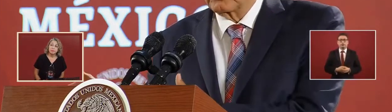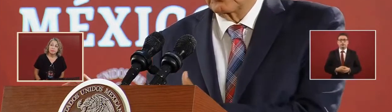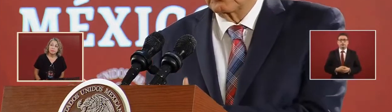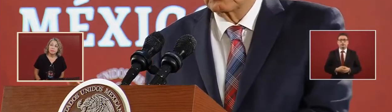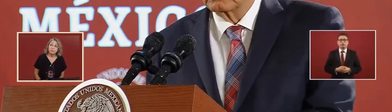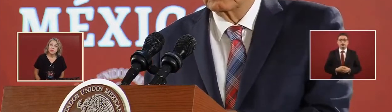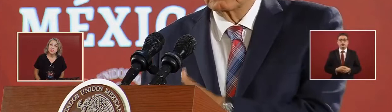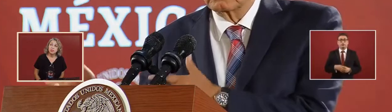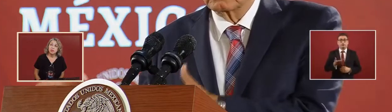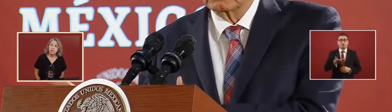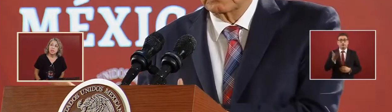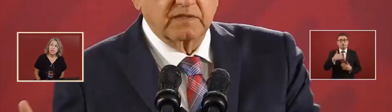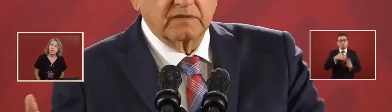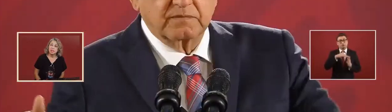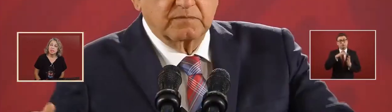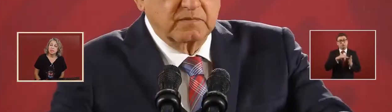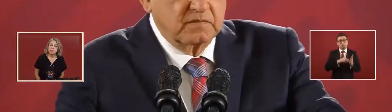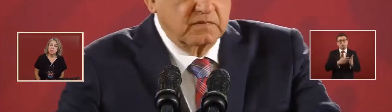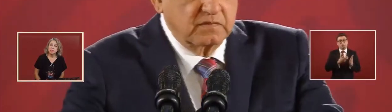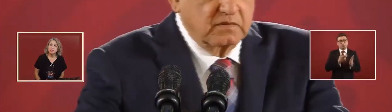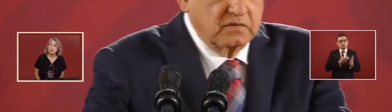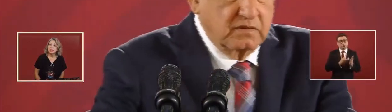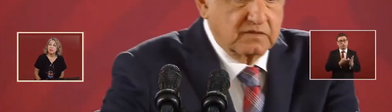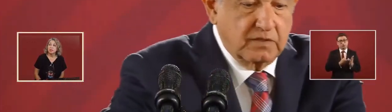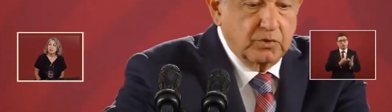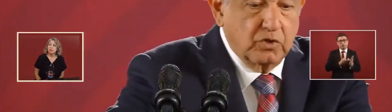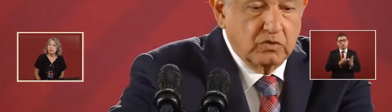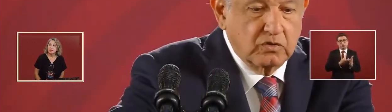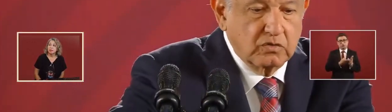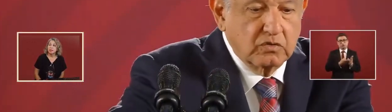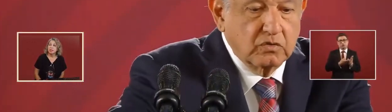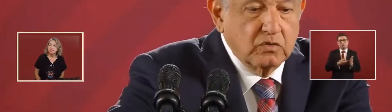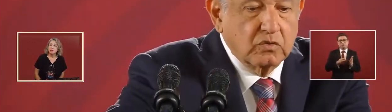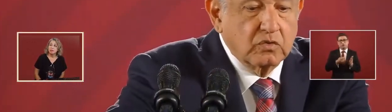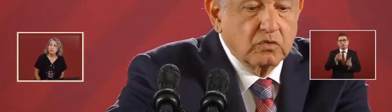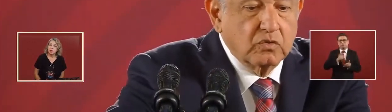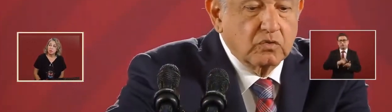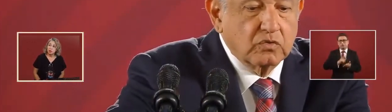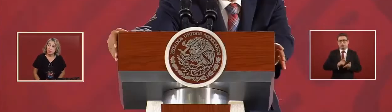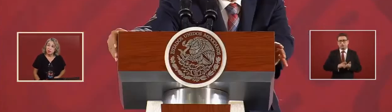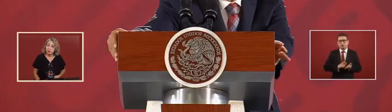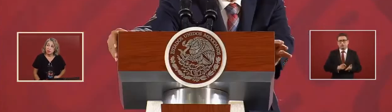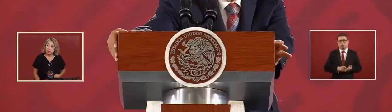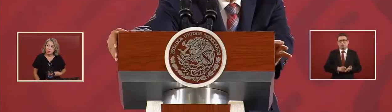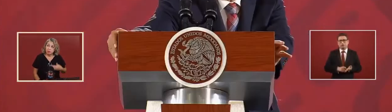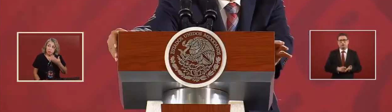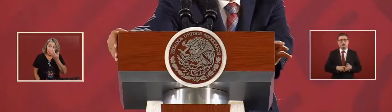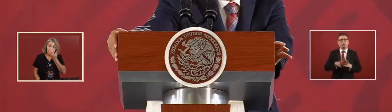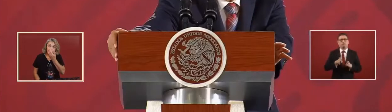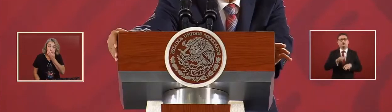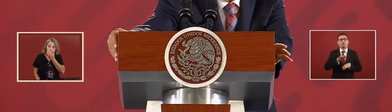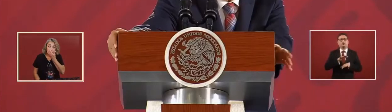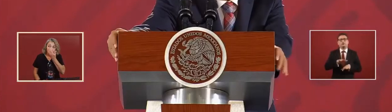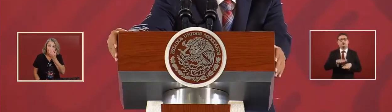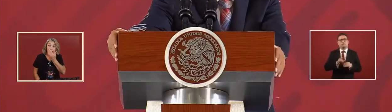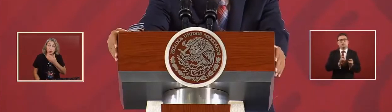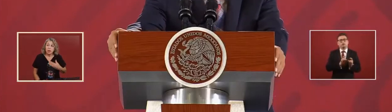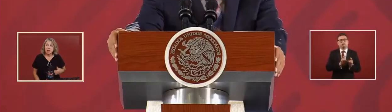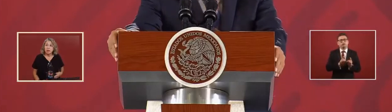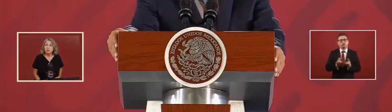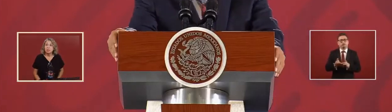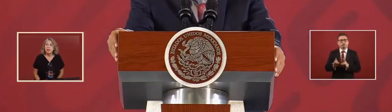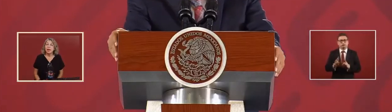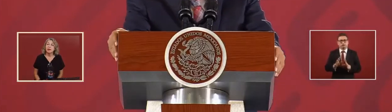that someone wrote regarding some matter that happened